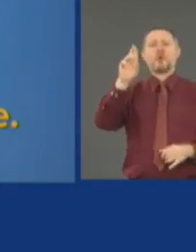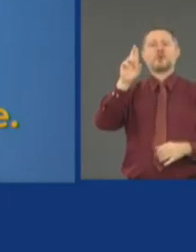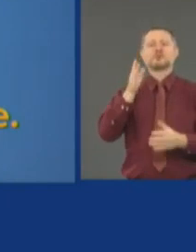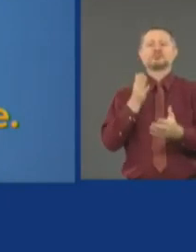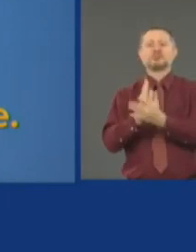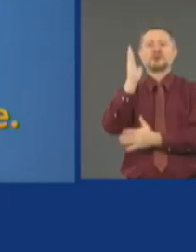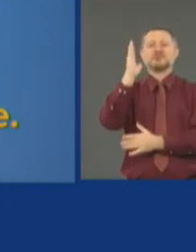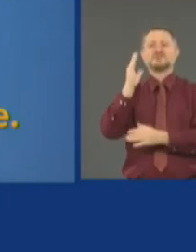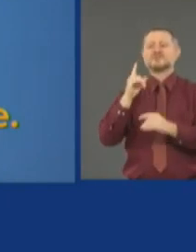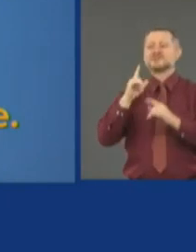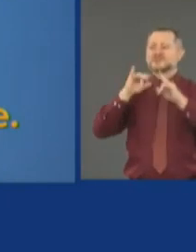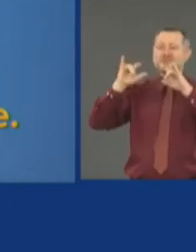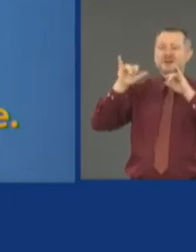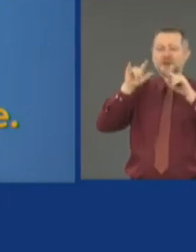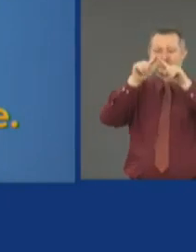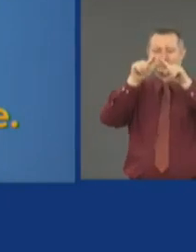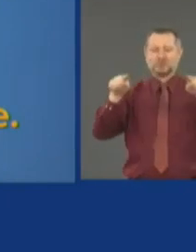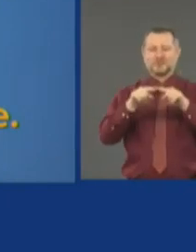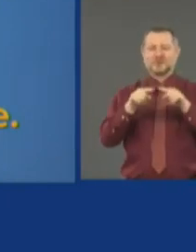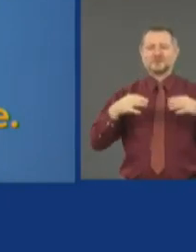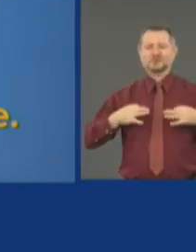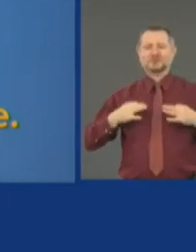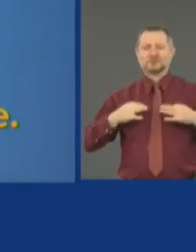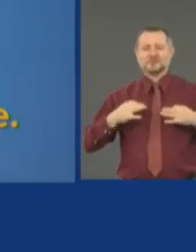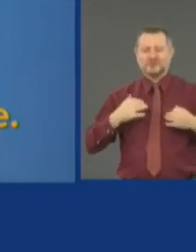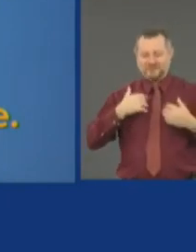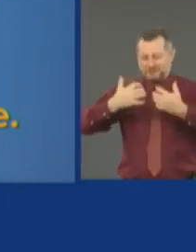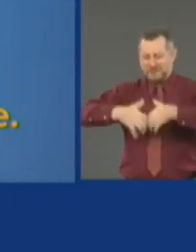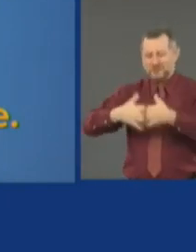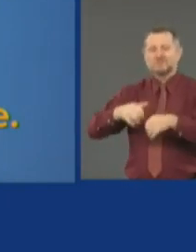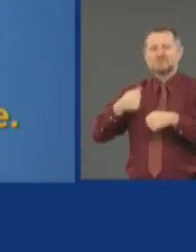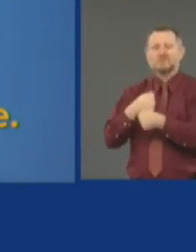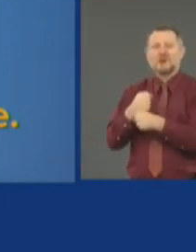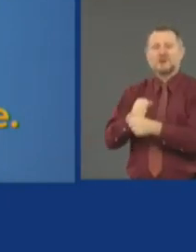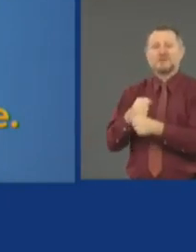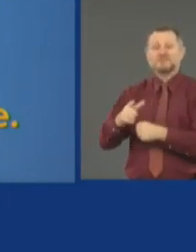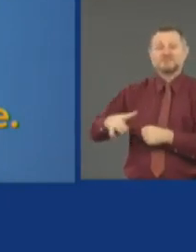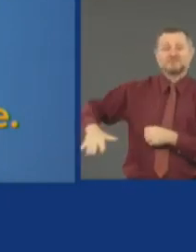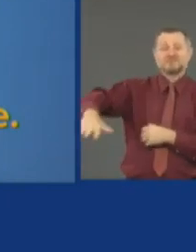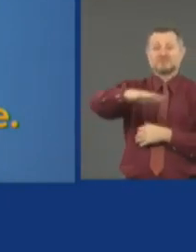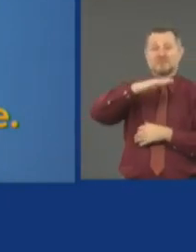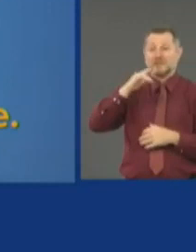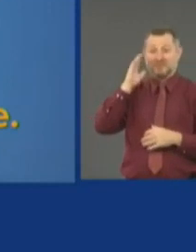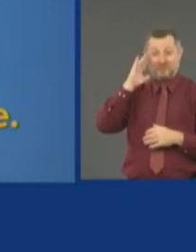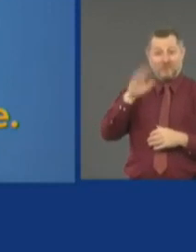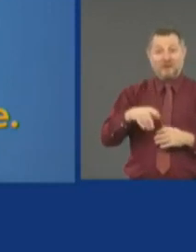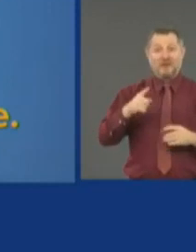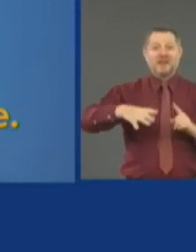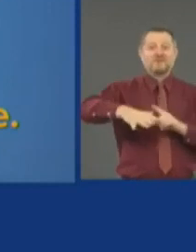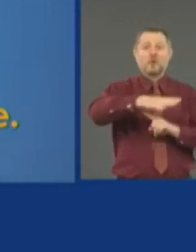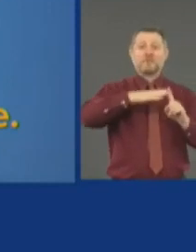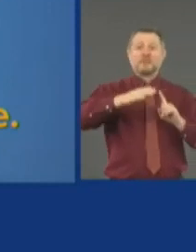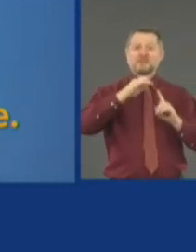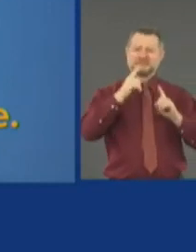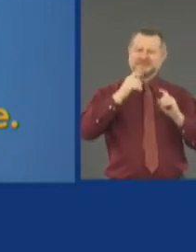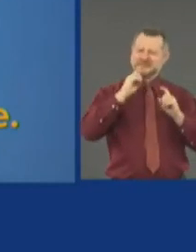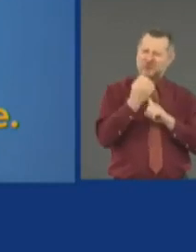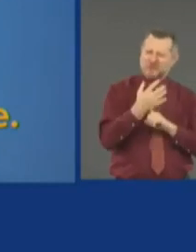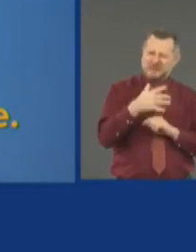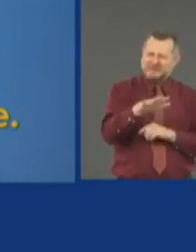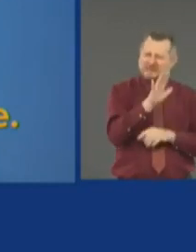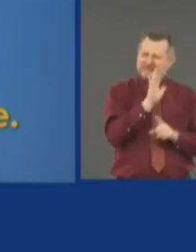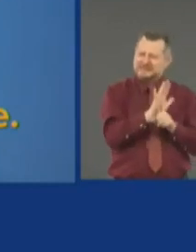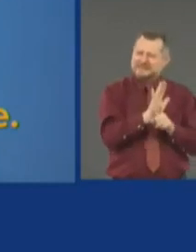factory fire. That was the environmental movement after the Storm King situation. That was